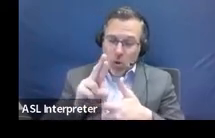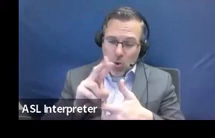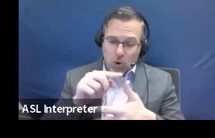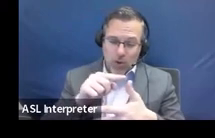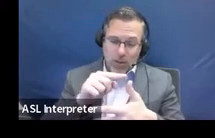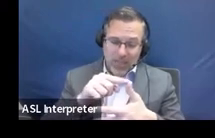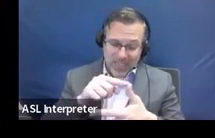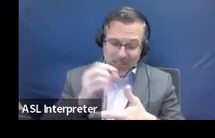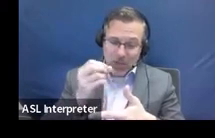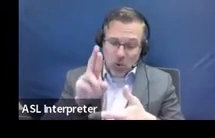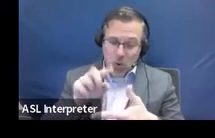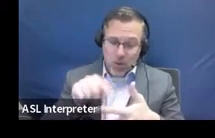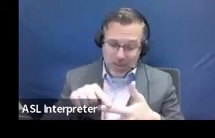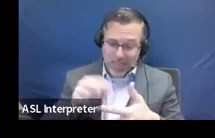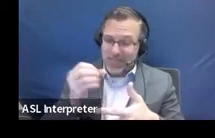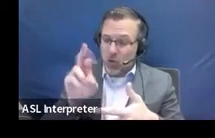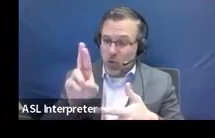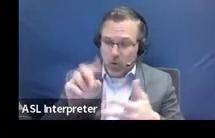it does